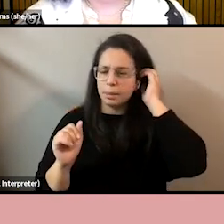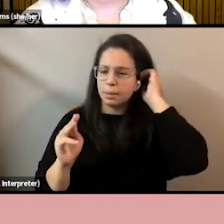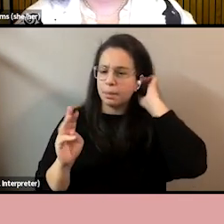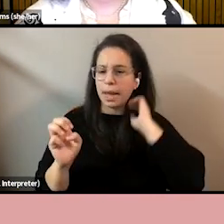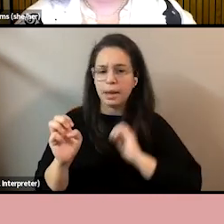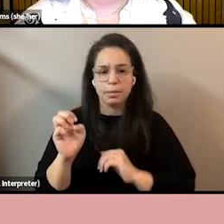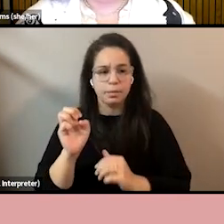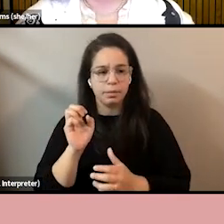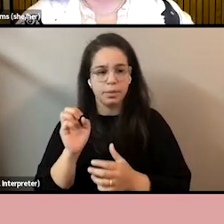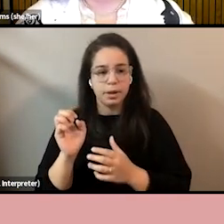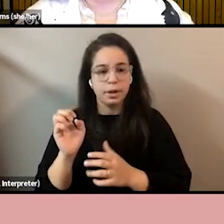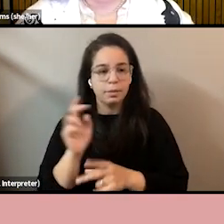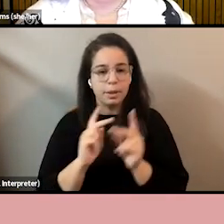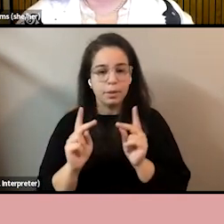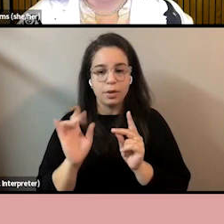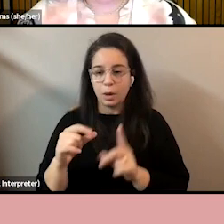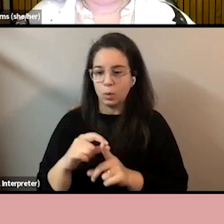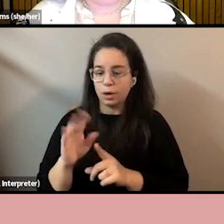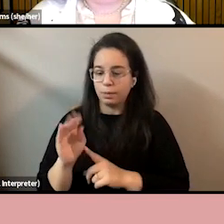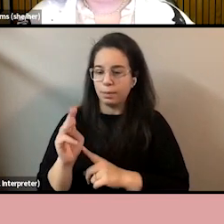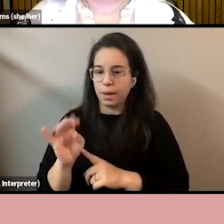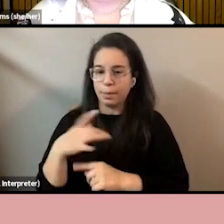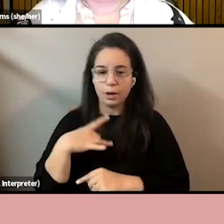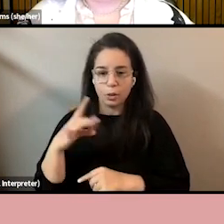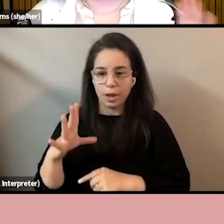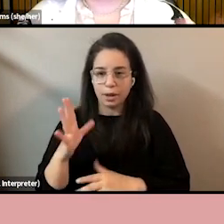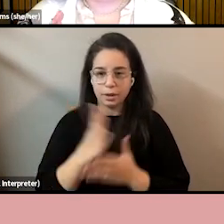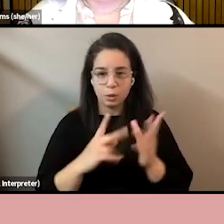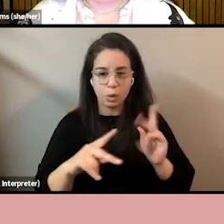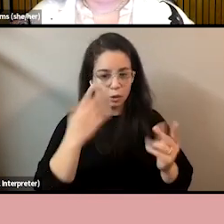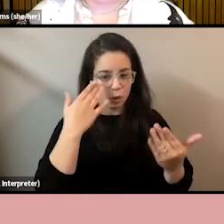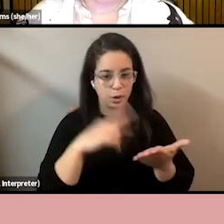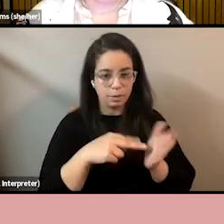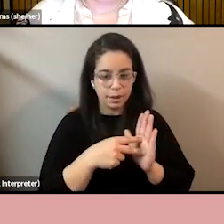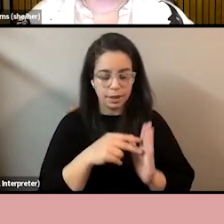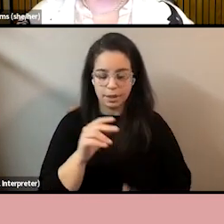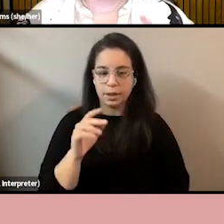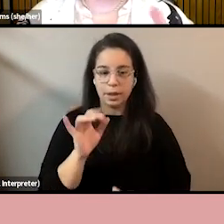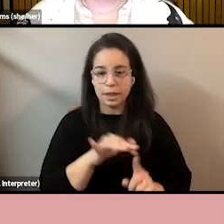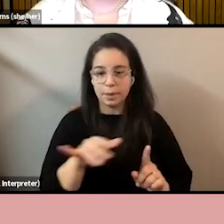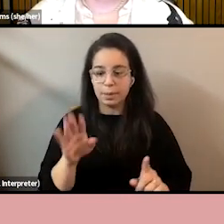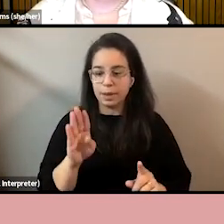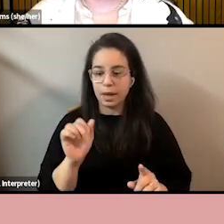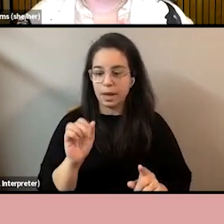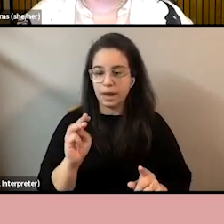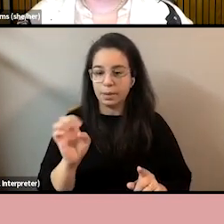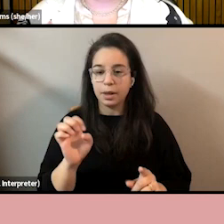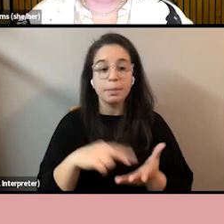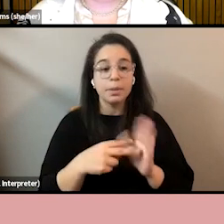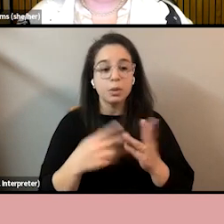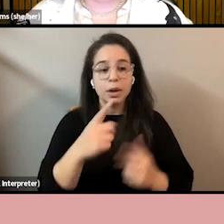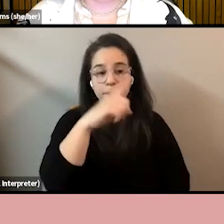I don't like the word BAME at all. In case anyone doesn't know, it's B-A-M-E. It stands for Black Asian